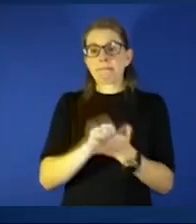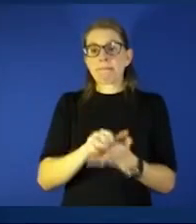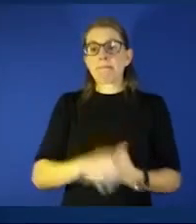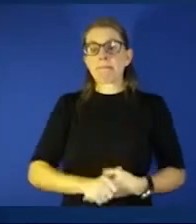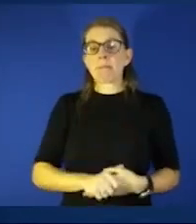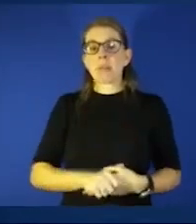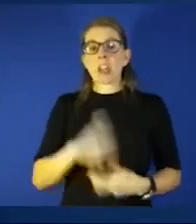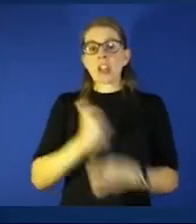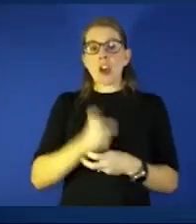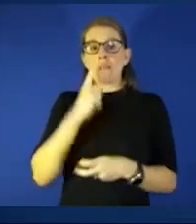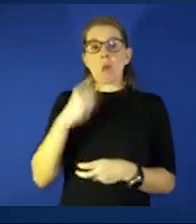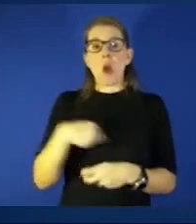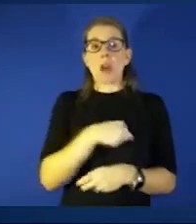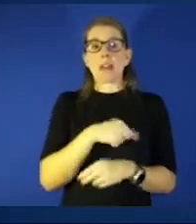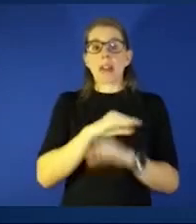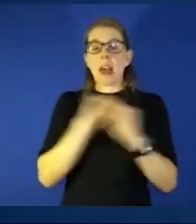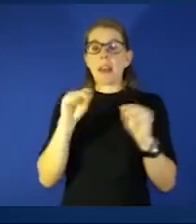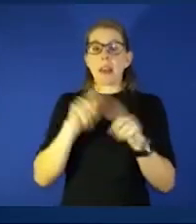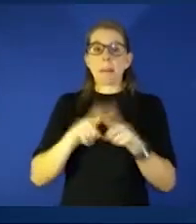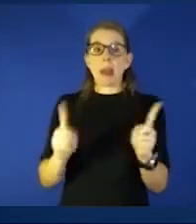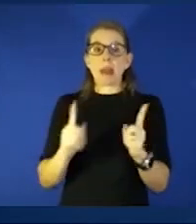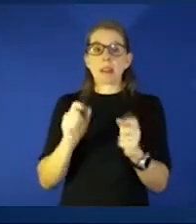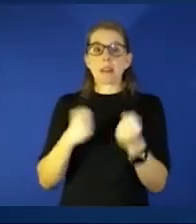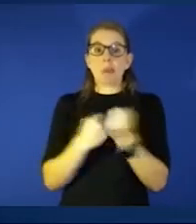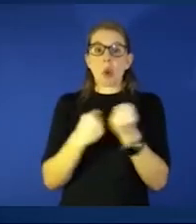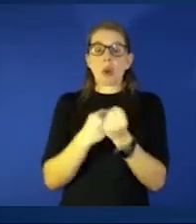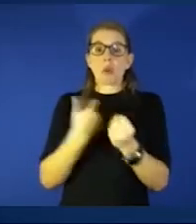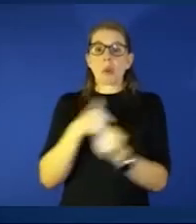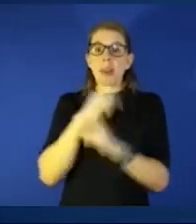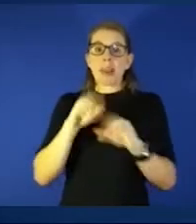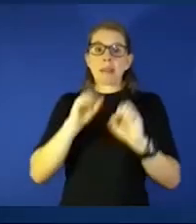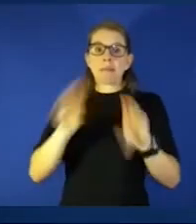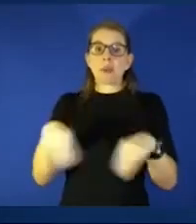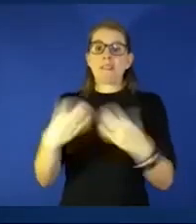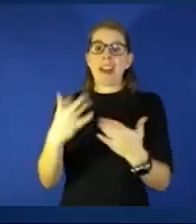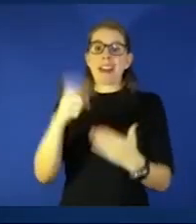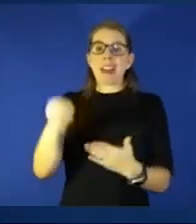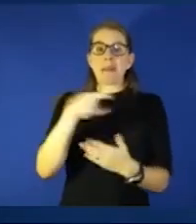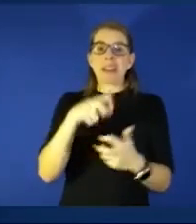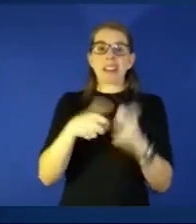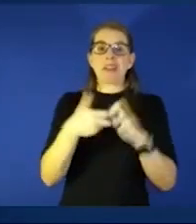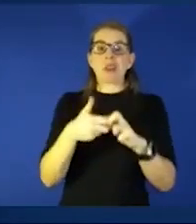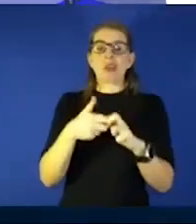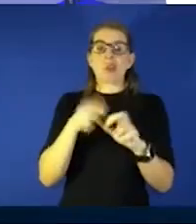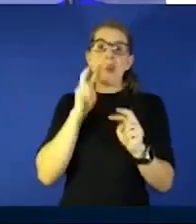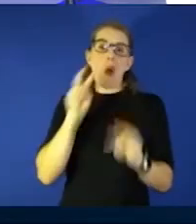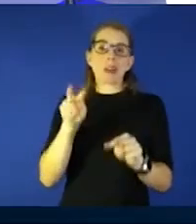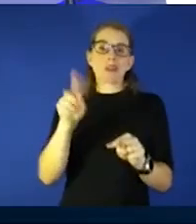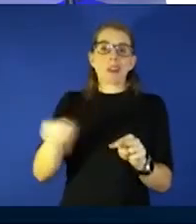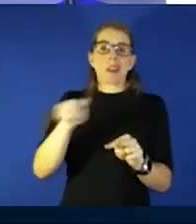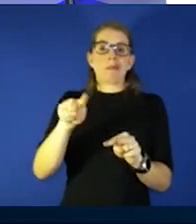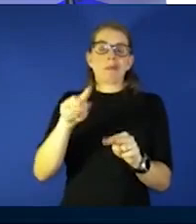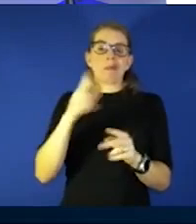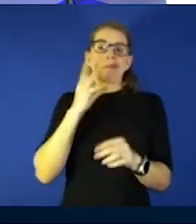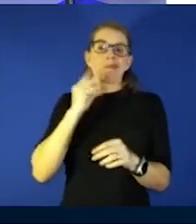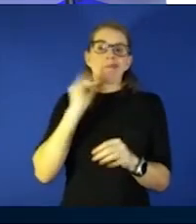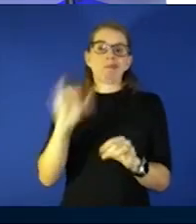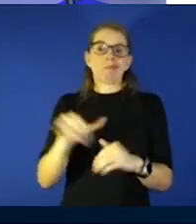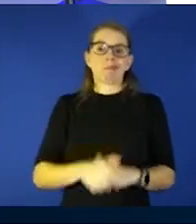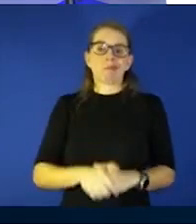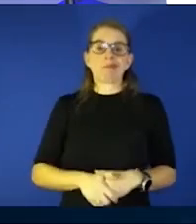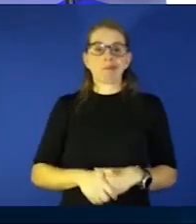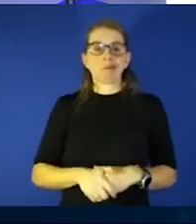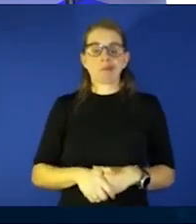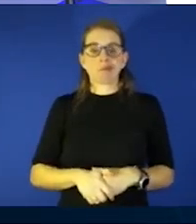but support that we can give to them at that point and it's difficult to watch them go through that maybe that has got to be really